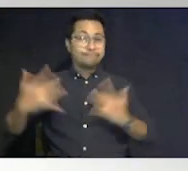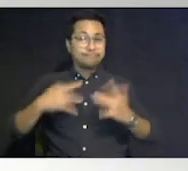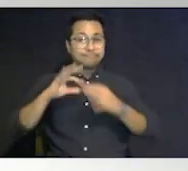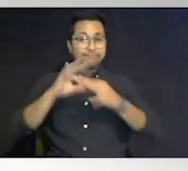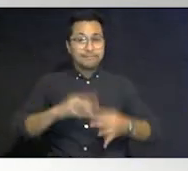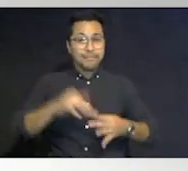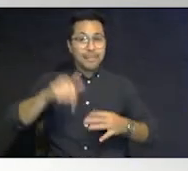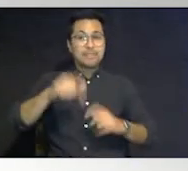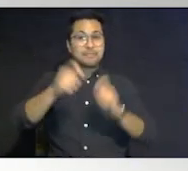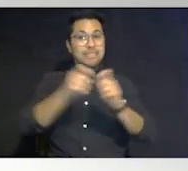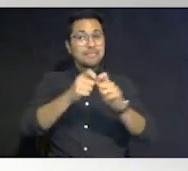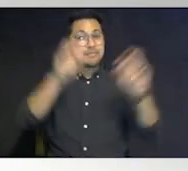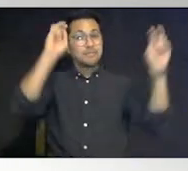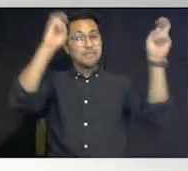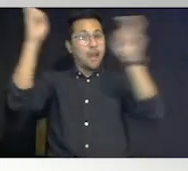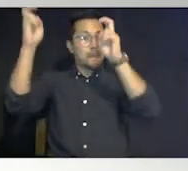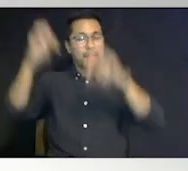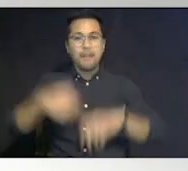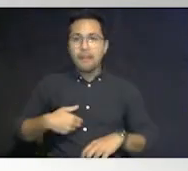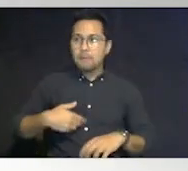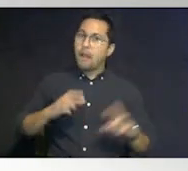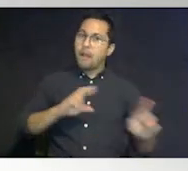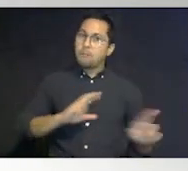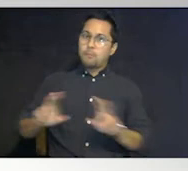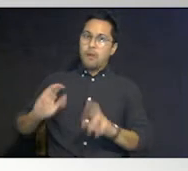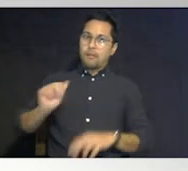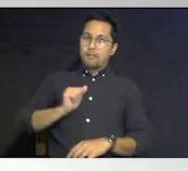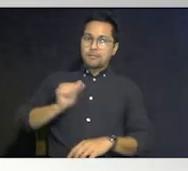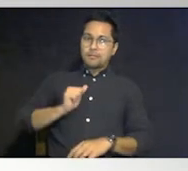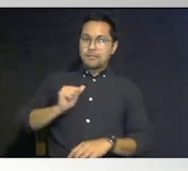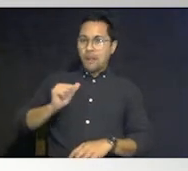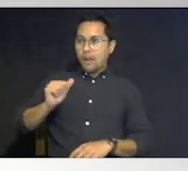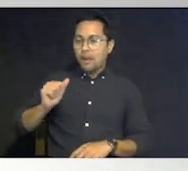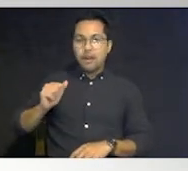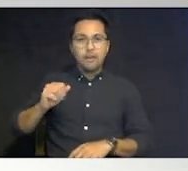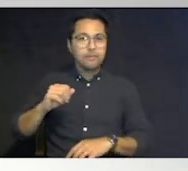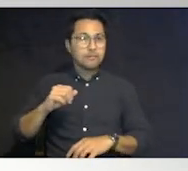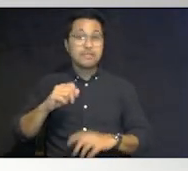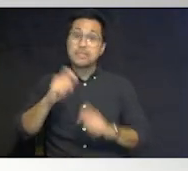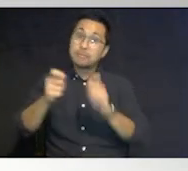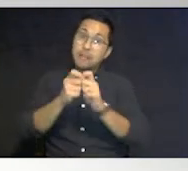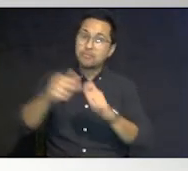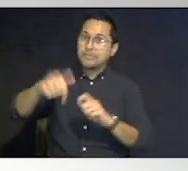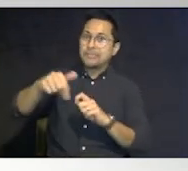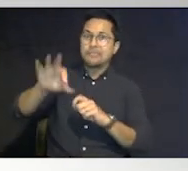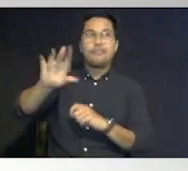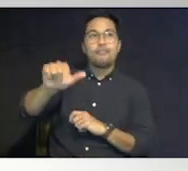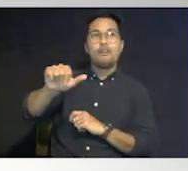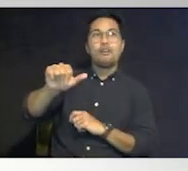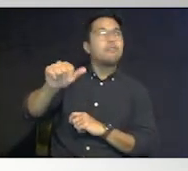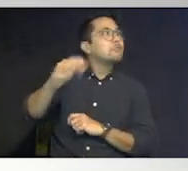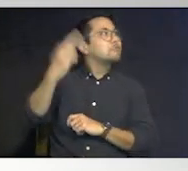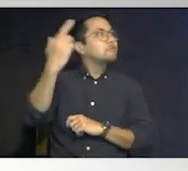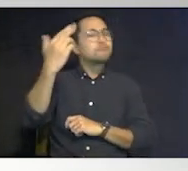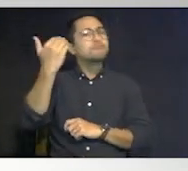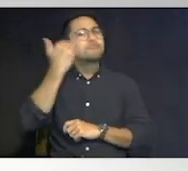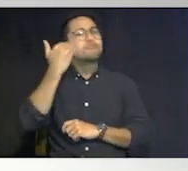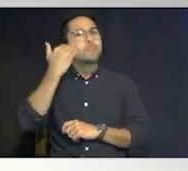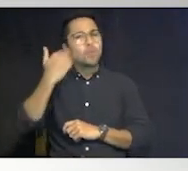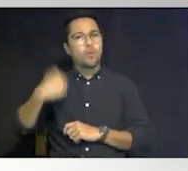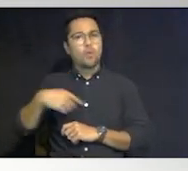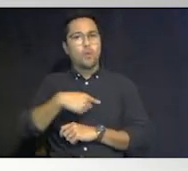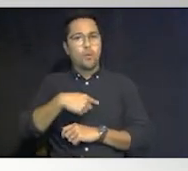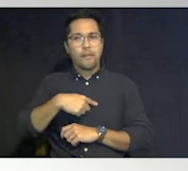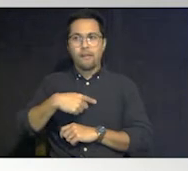preparing ourselves for disasters especially the ones that can be fall us in the state of Florida because we know that we are much